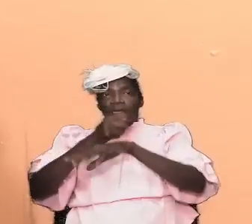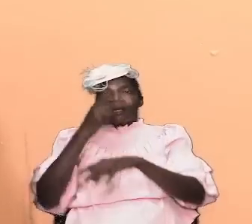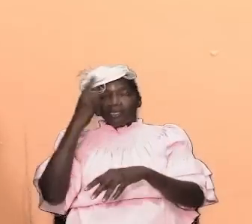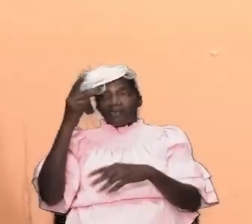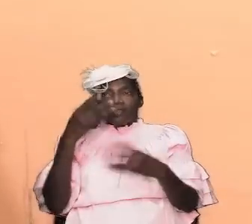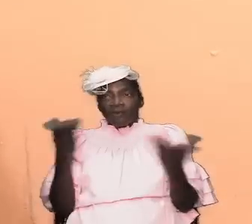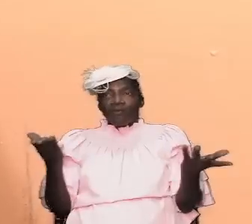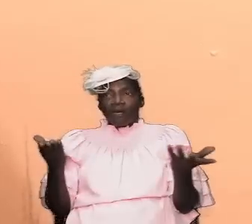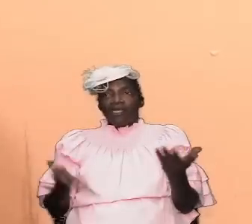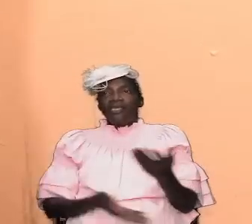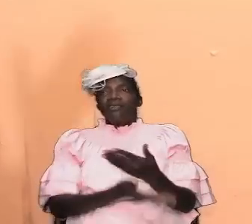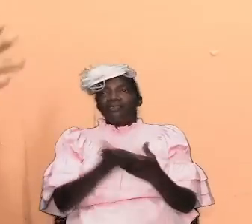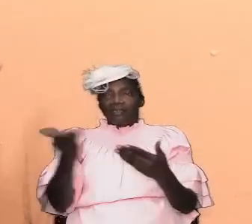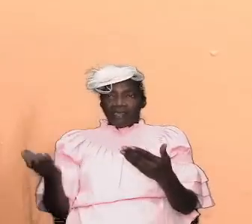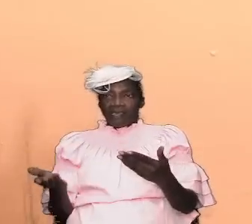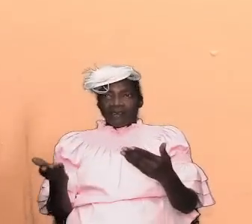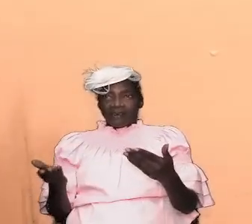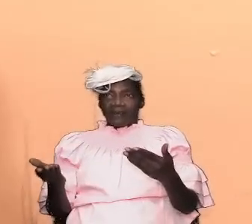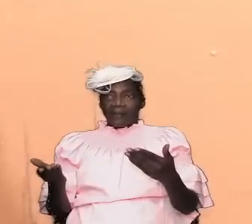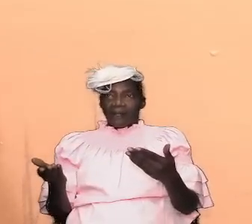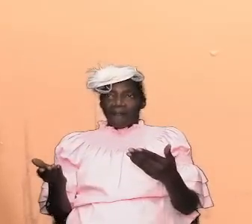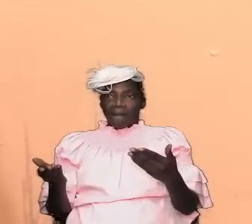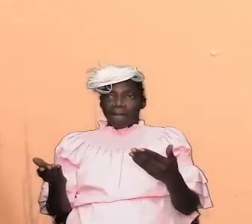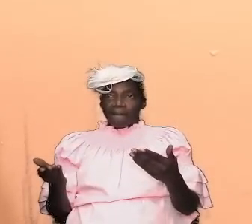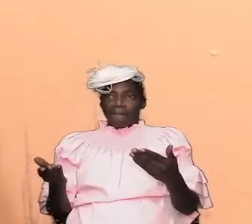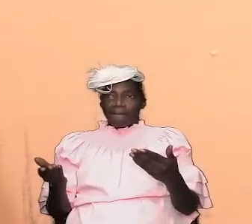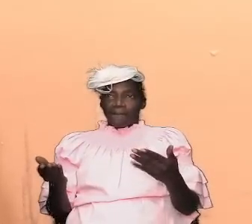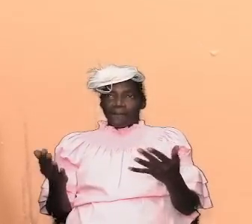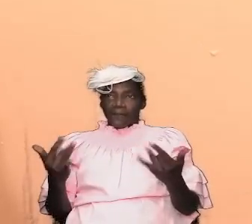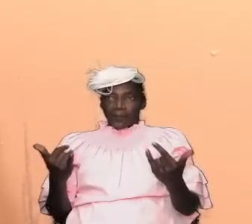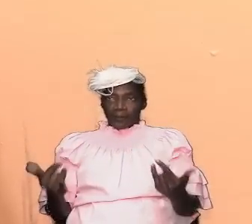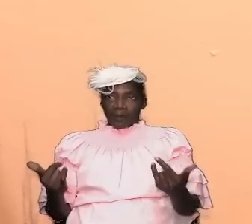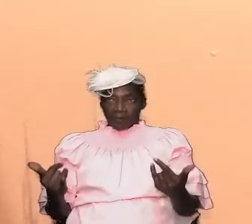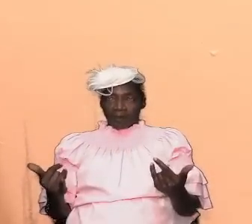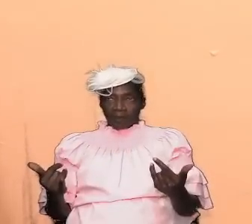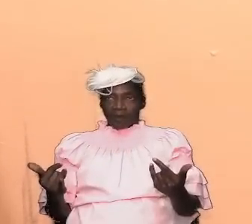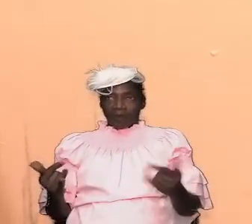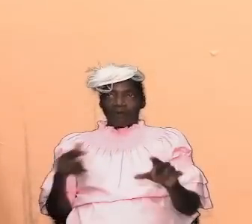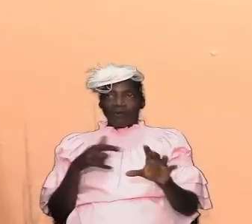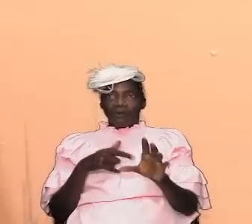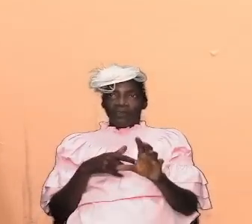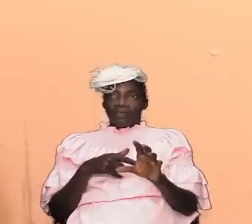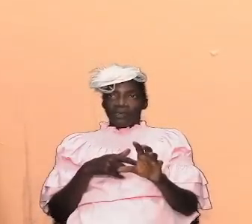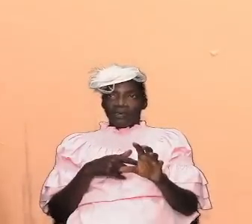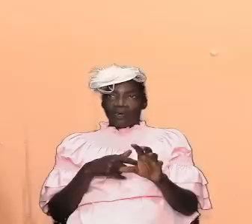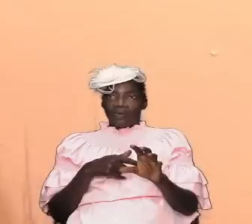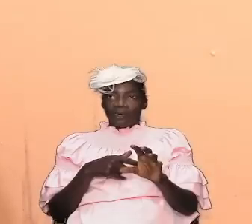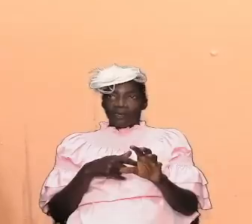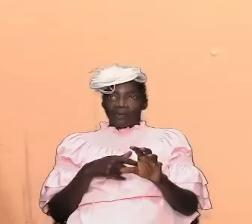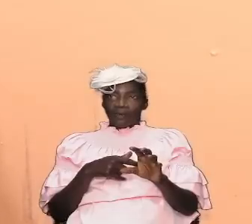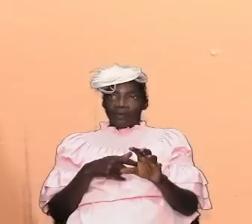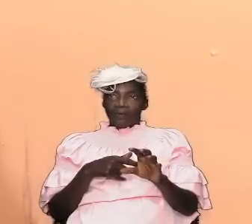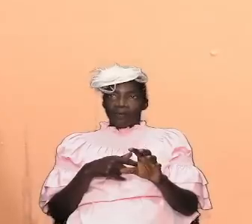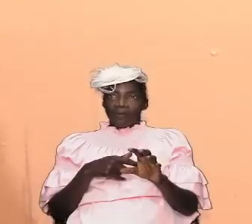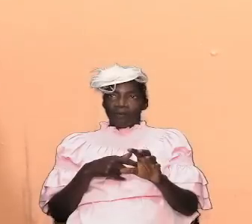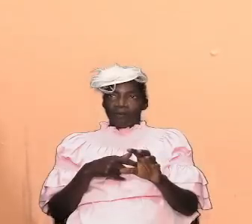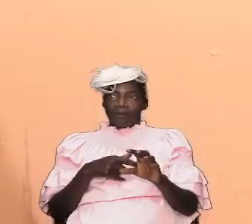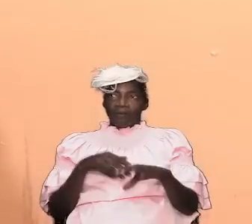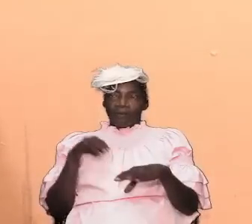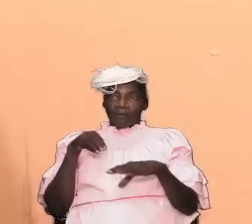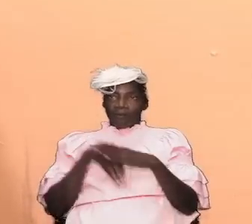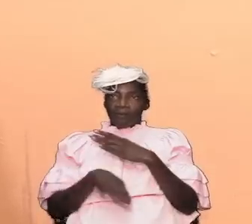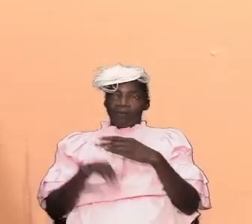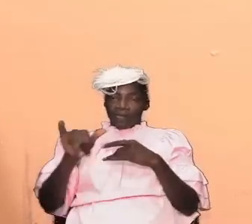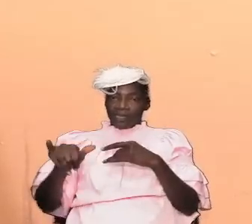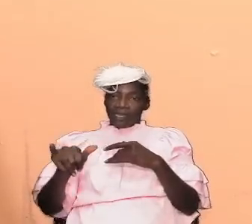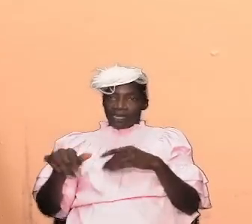so let me just start now by making a point about the tabernacle in that